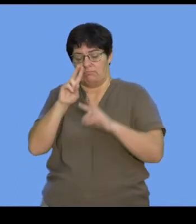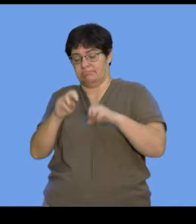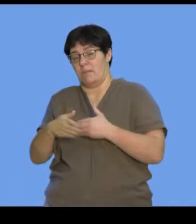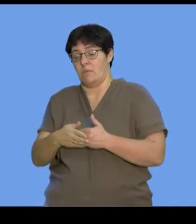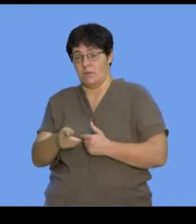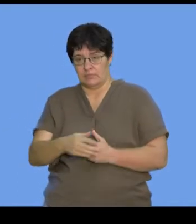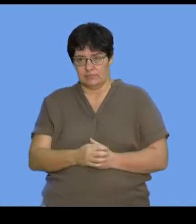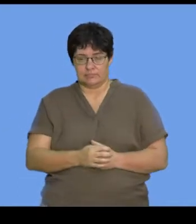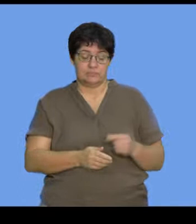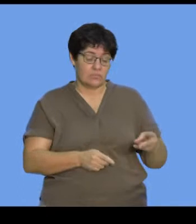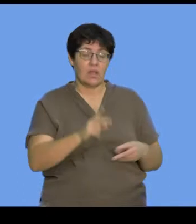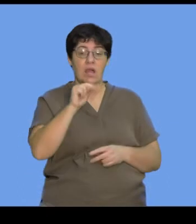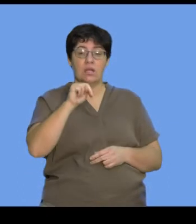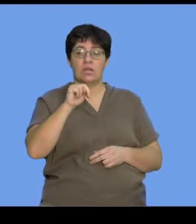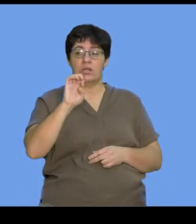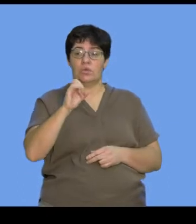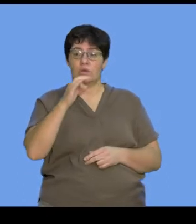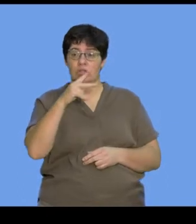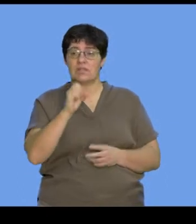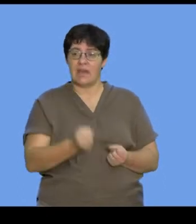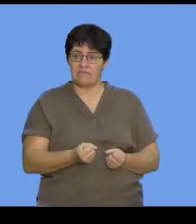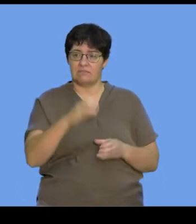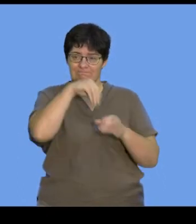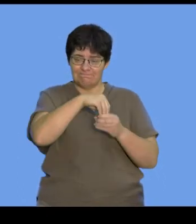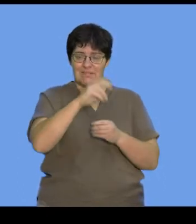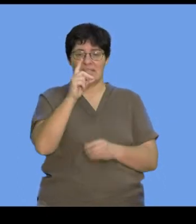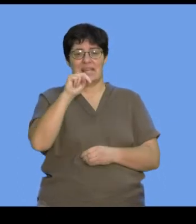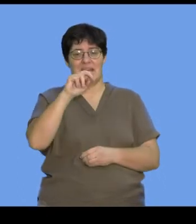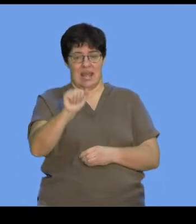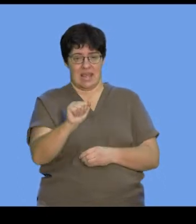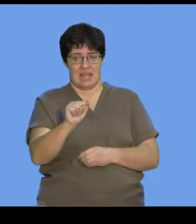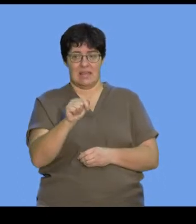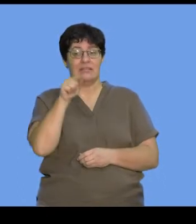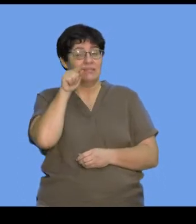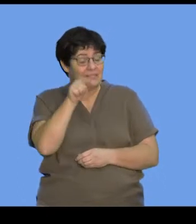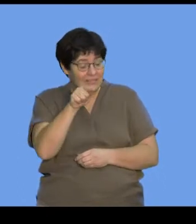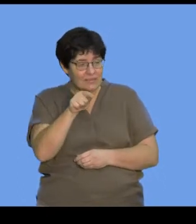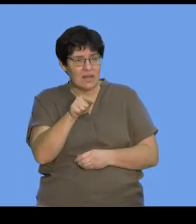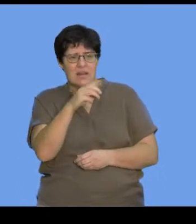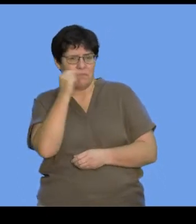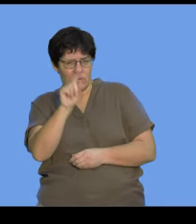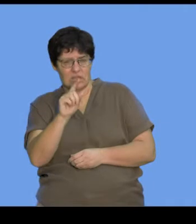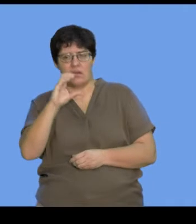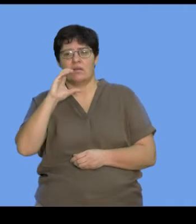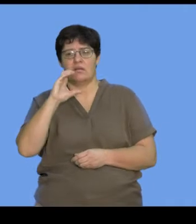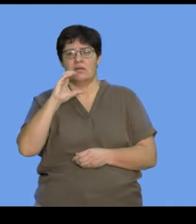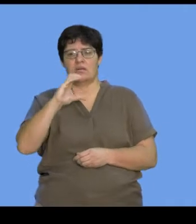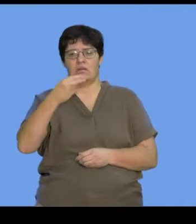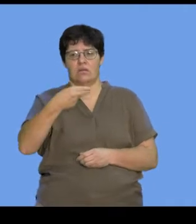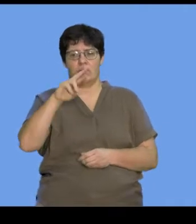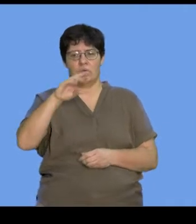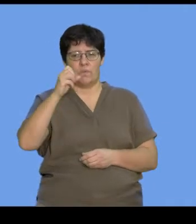The nucleus contains DNA in the form of chromatin. And that chromatin again forms chromosomes, as I mentioned.